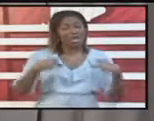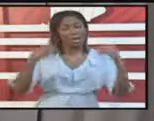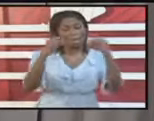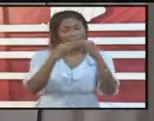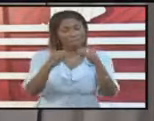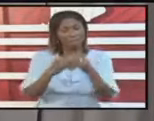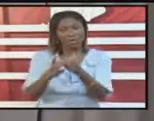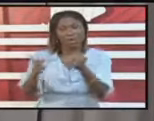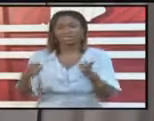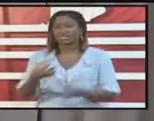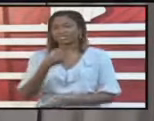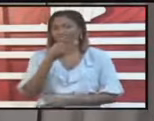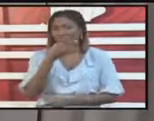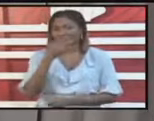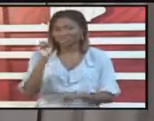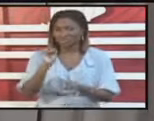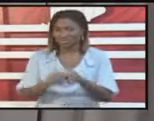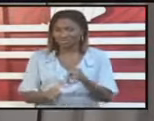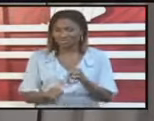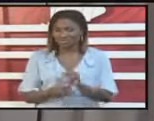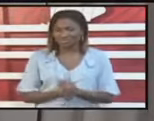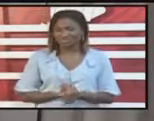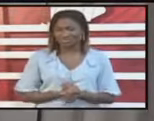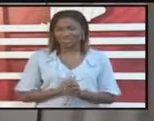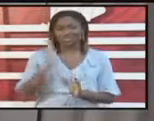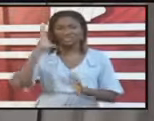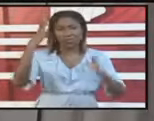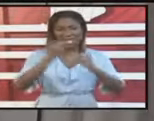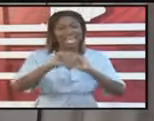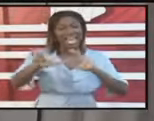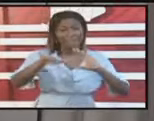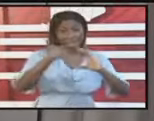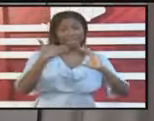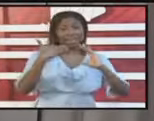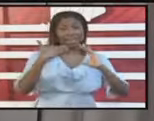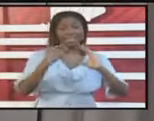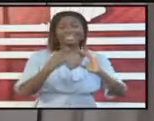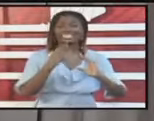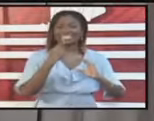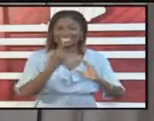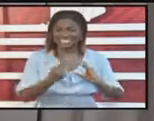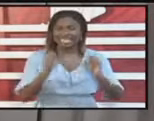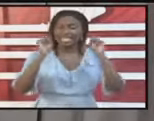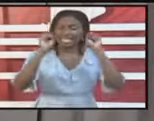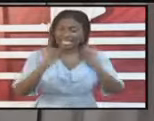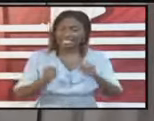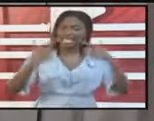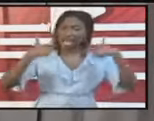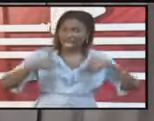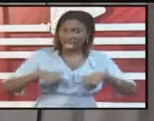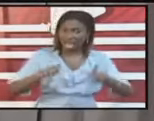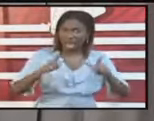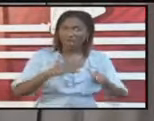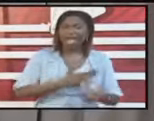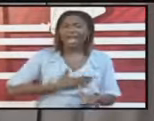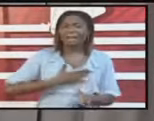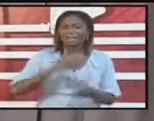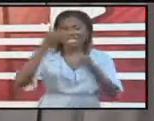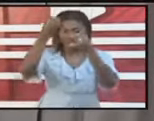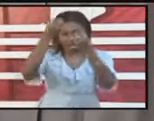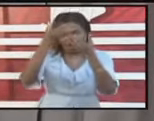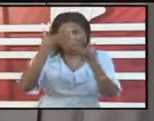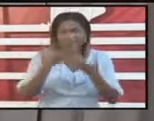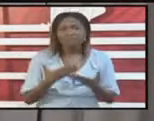side. So what you will be receiving is an email saying that you've been granted an exemption. We'll be asking you to indicate whether you'd be